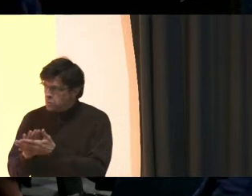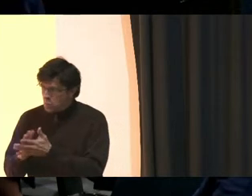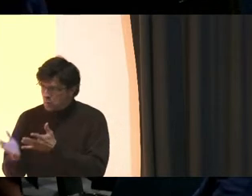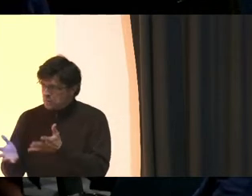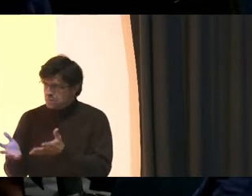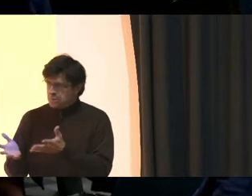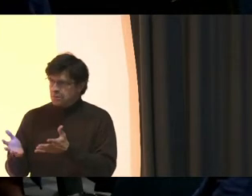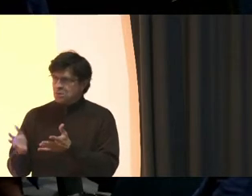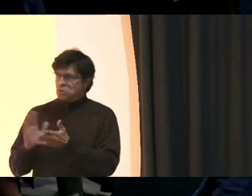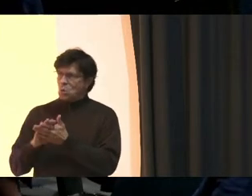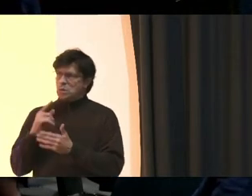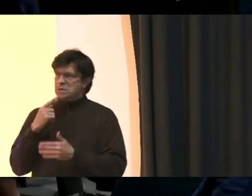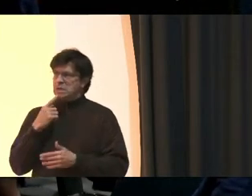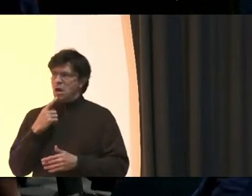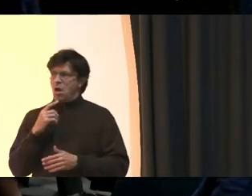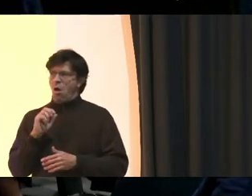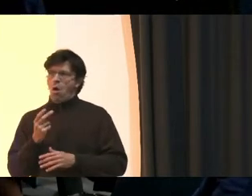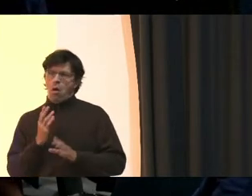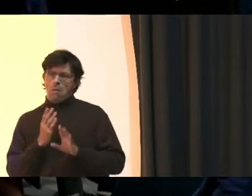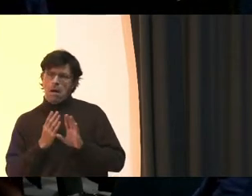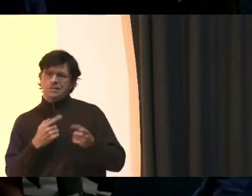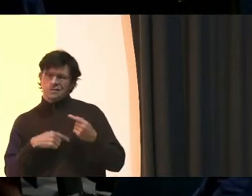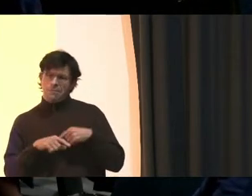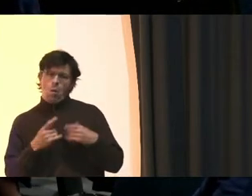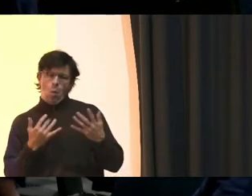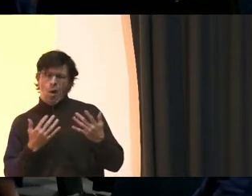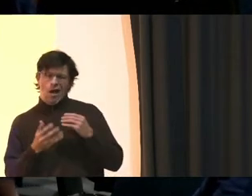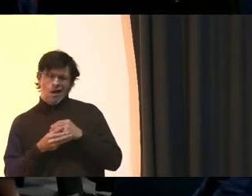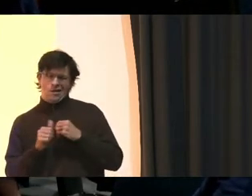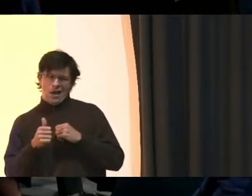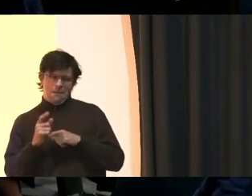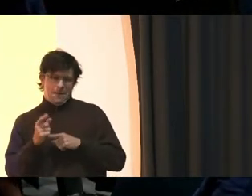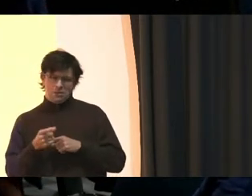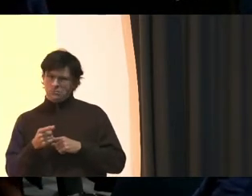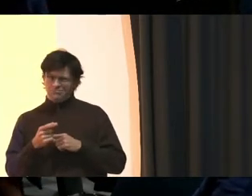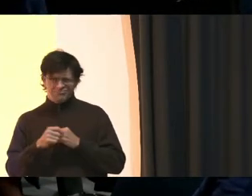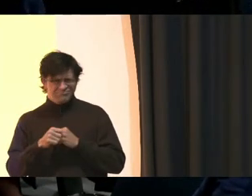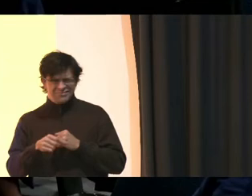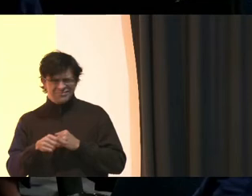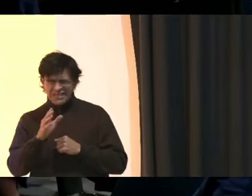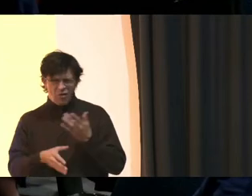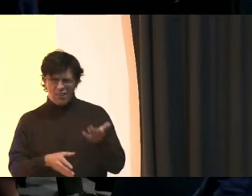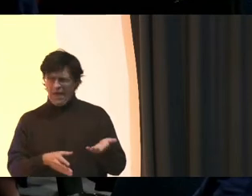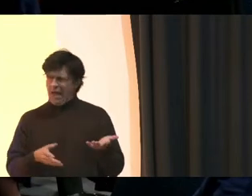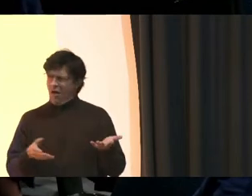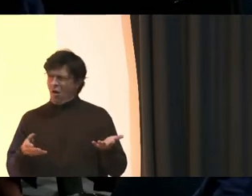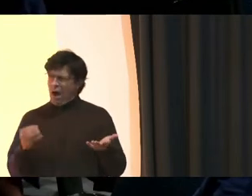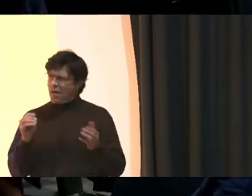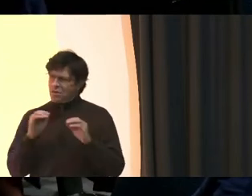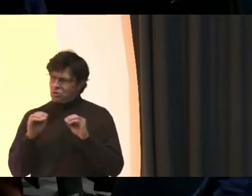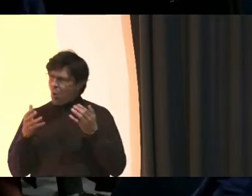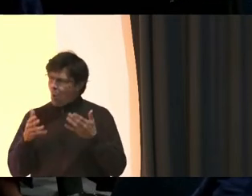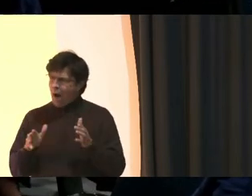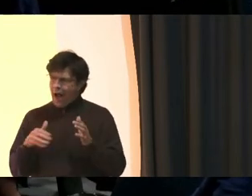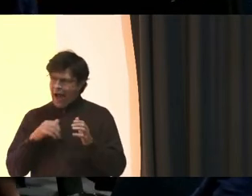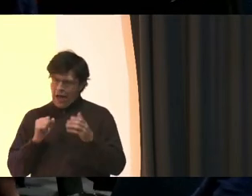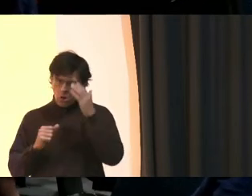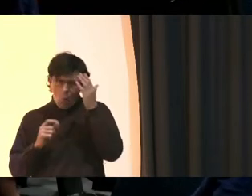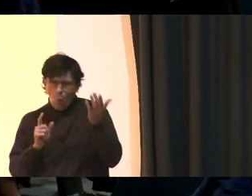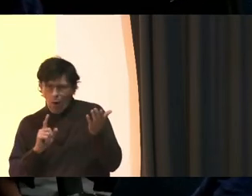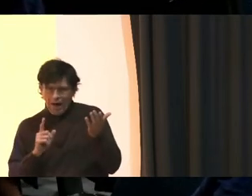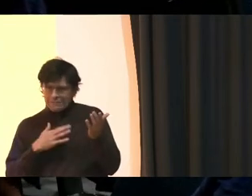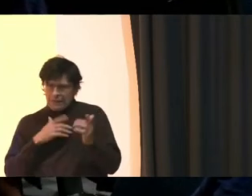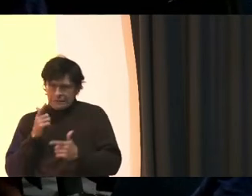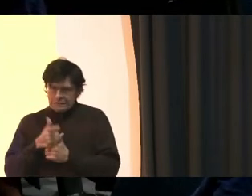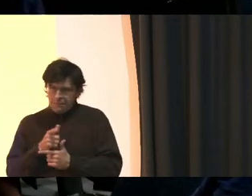They've always said Oh, the bus is coming Wait 10 minutes And she's never there And there's no way I can know where she's at I don't